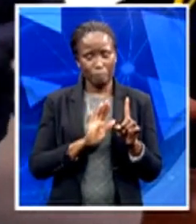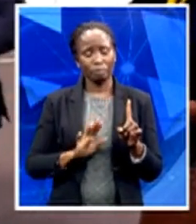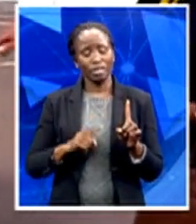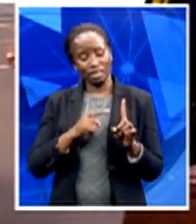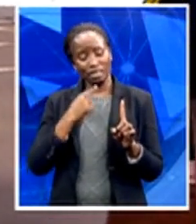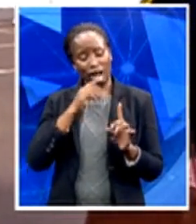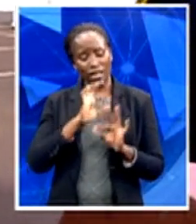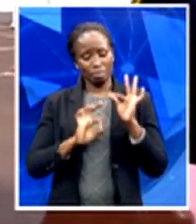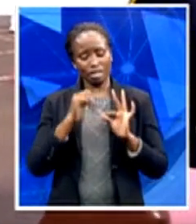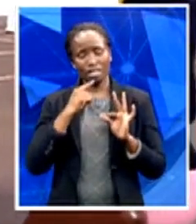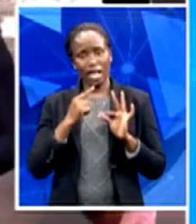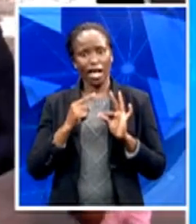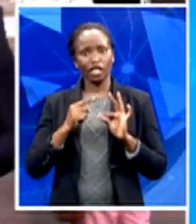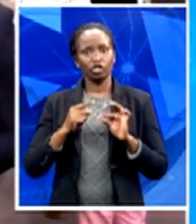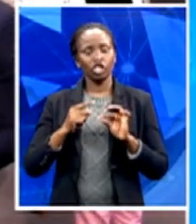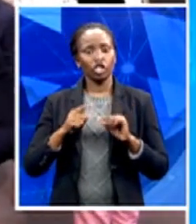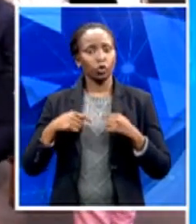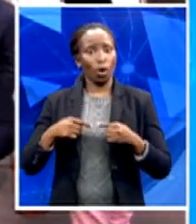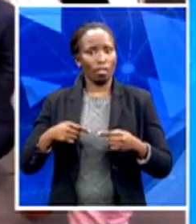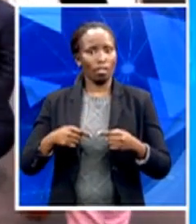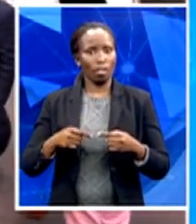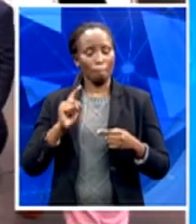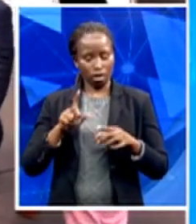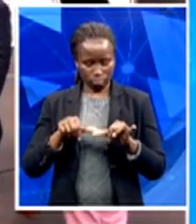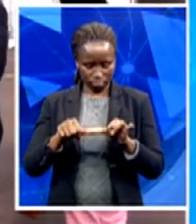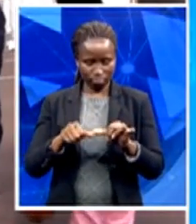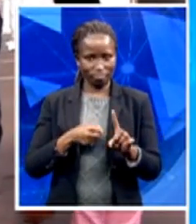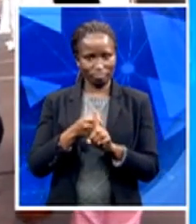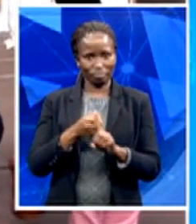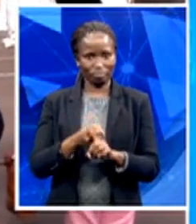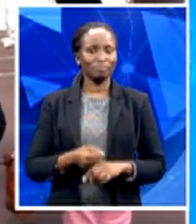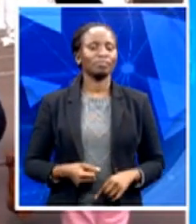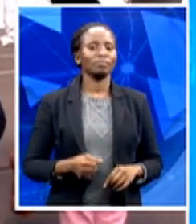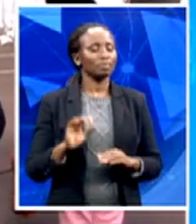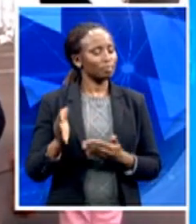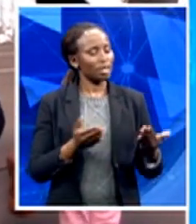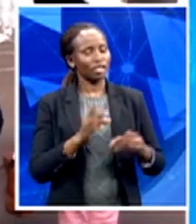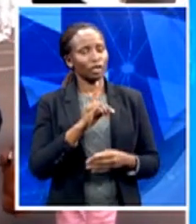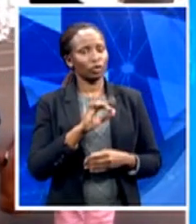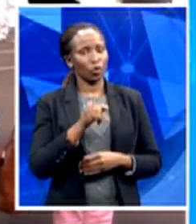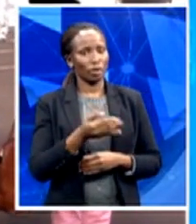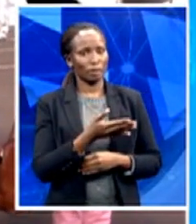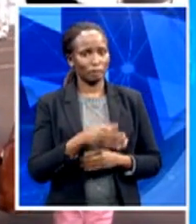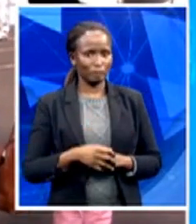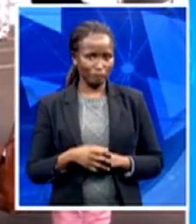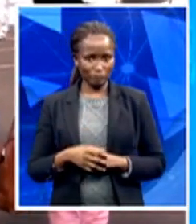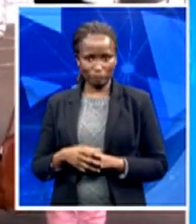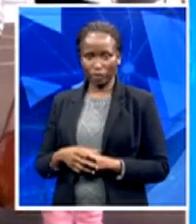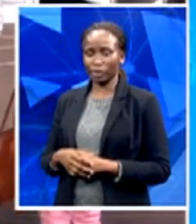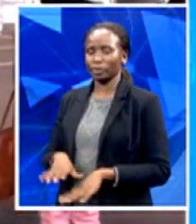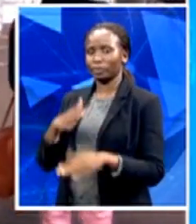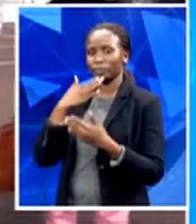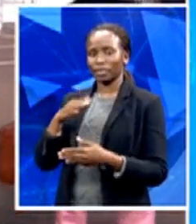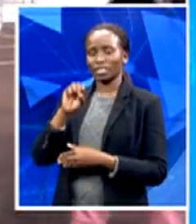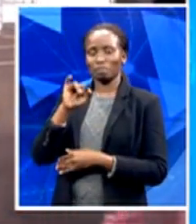continue. Back to you, Desiree and Joannisbeck and Ismkita. Thank you so much, Simpiwe. And of course, after the minister, all we are awaiting